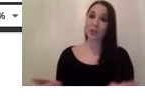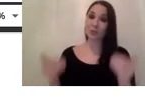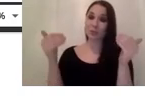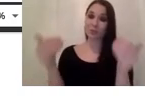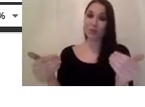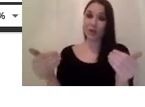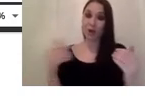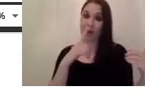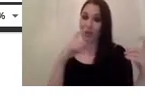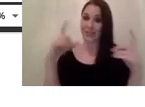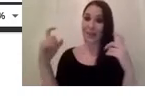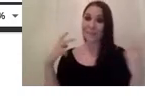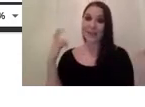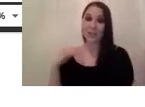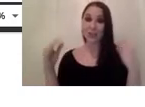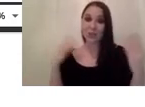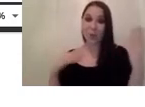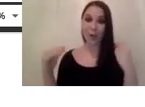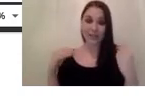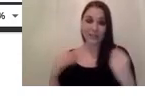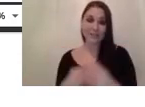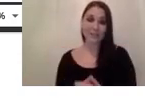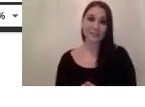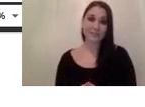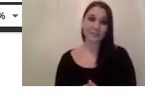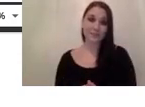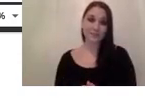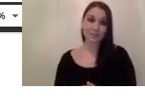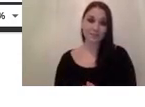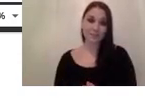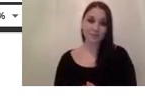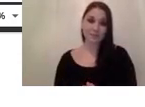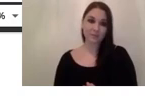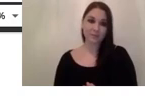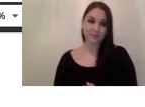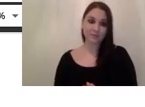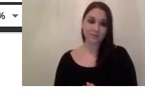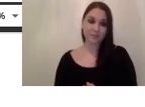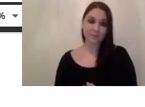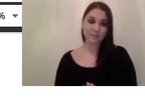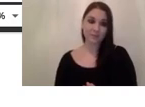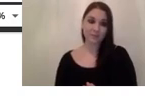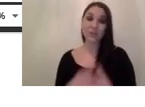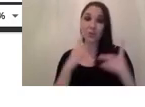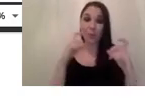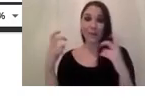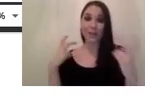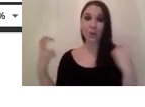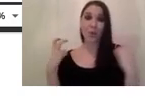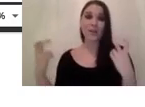image noise and signal to noise ratio means um out there in the market there are a lot of